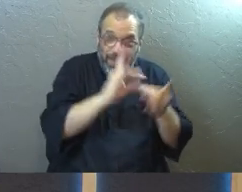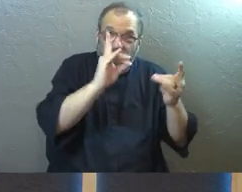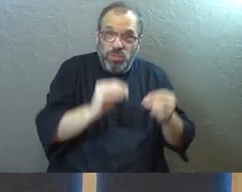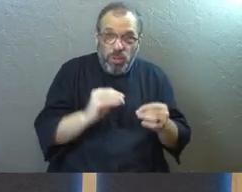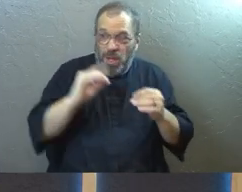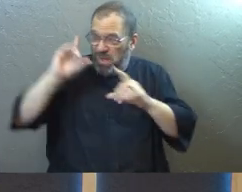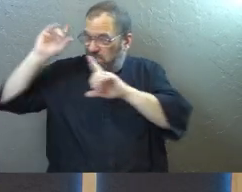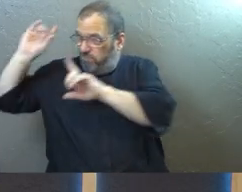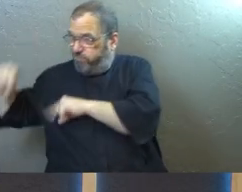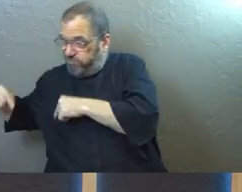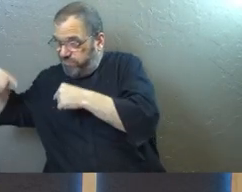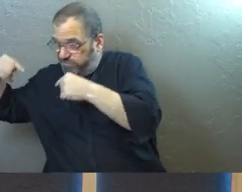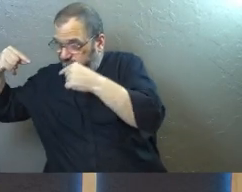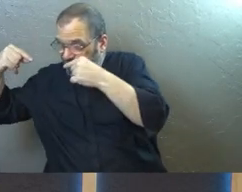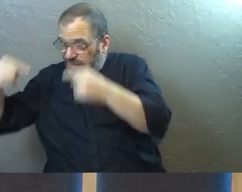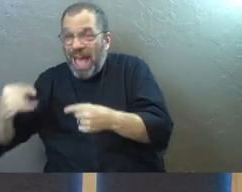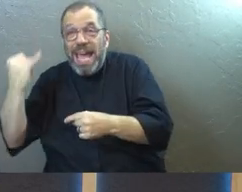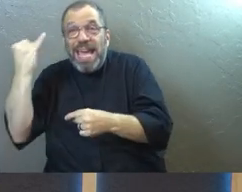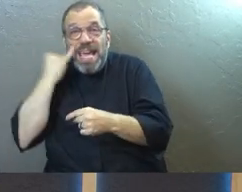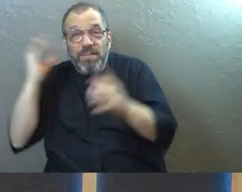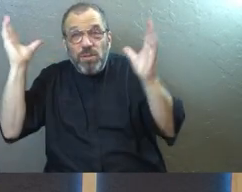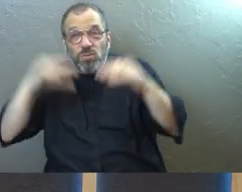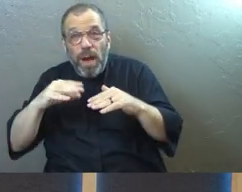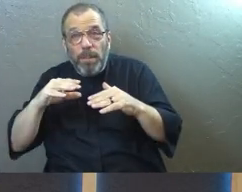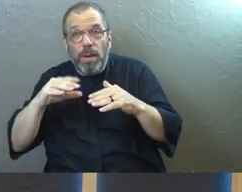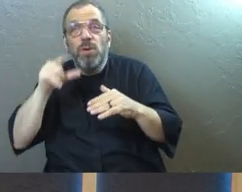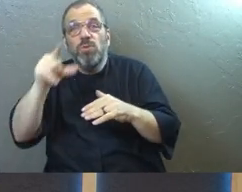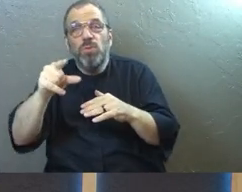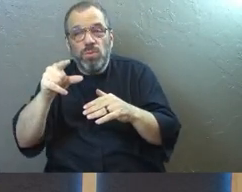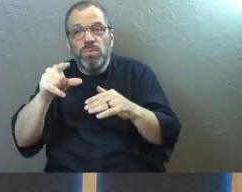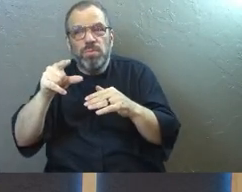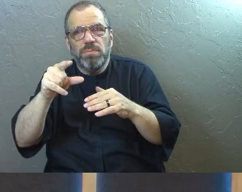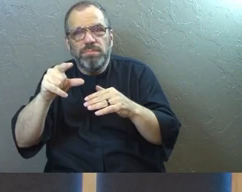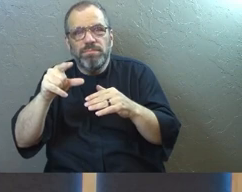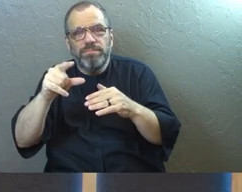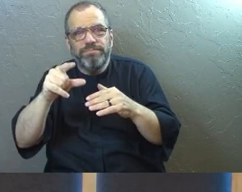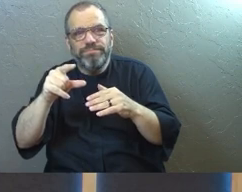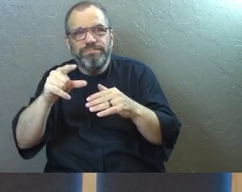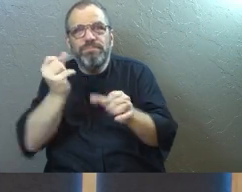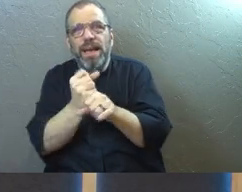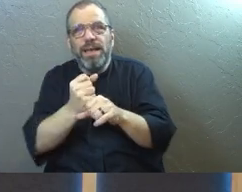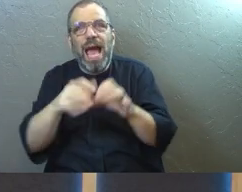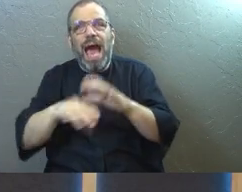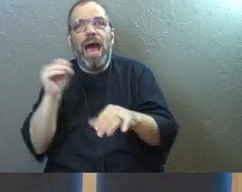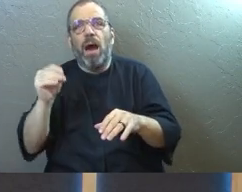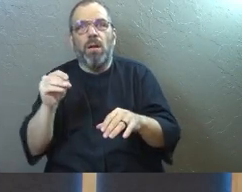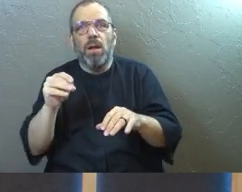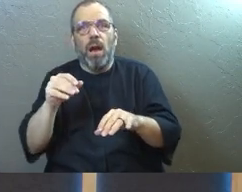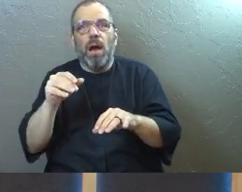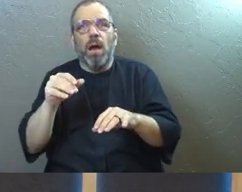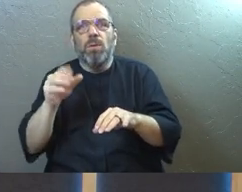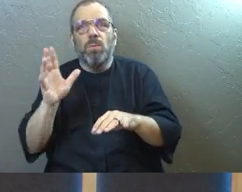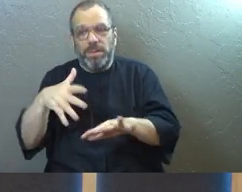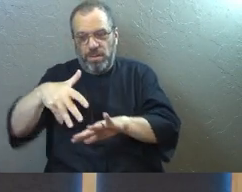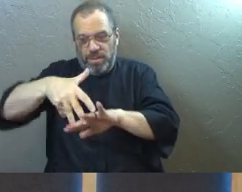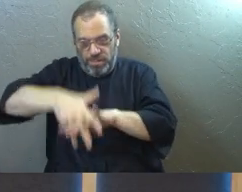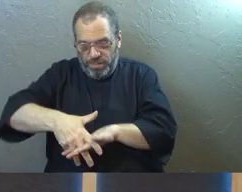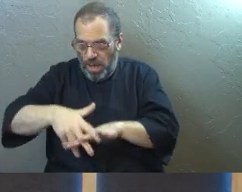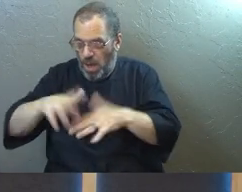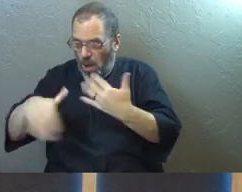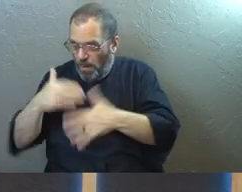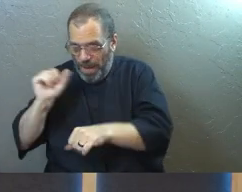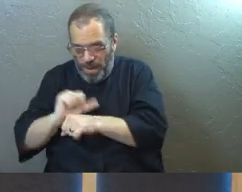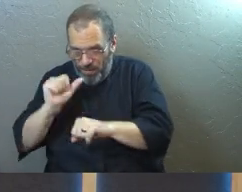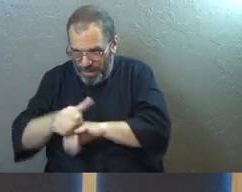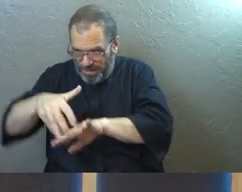from all these other places. If you're in trouble, you get yourself out of it. If you need something, you grow down into yourself. You've got